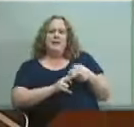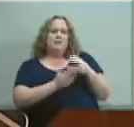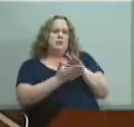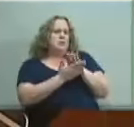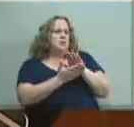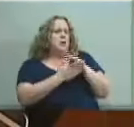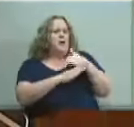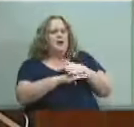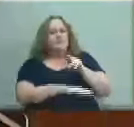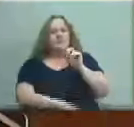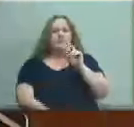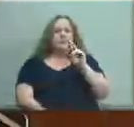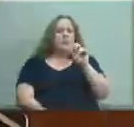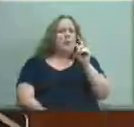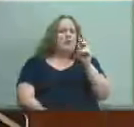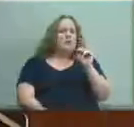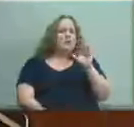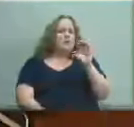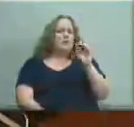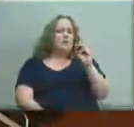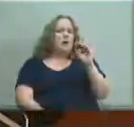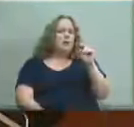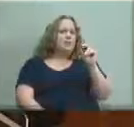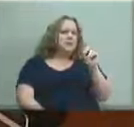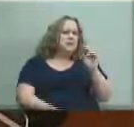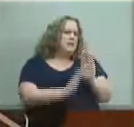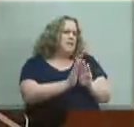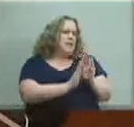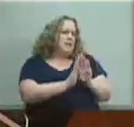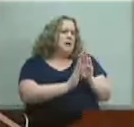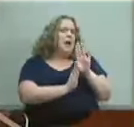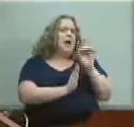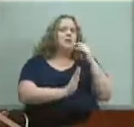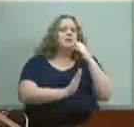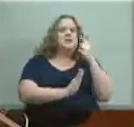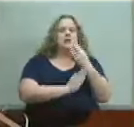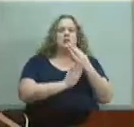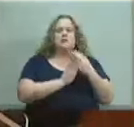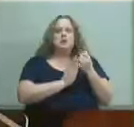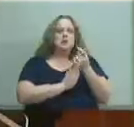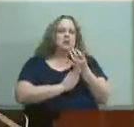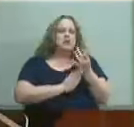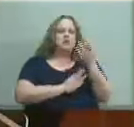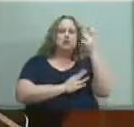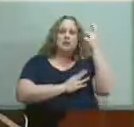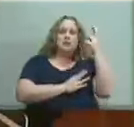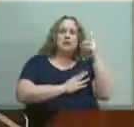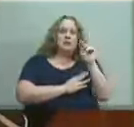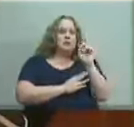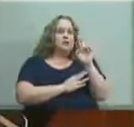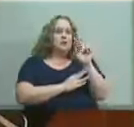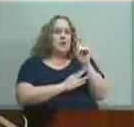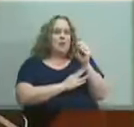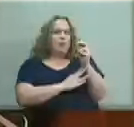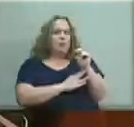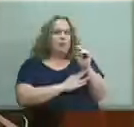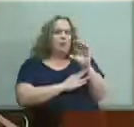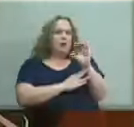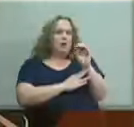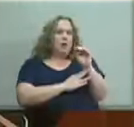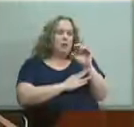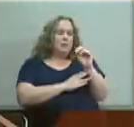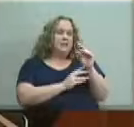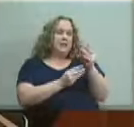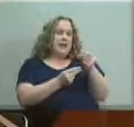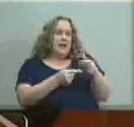Commons development and to give you some compelling reasons why the Norton Commons land donation valid valued at six million